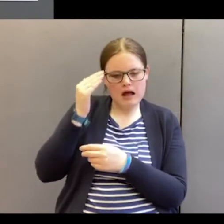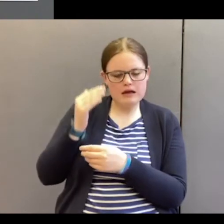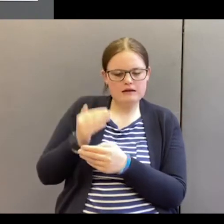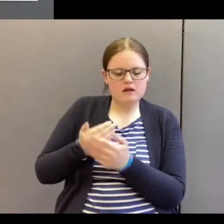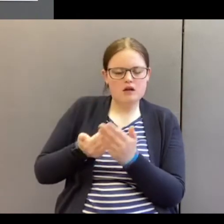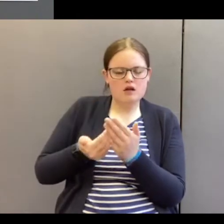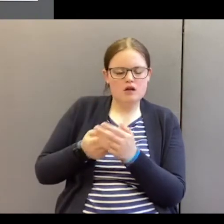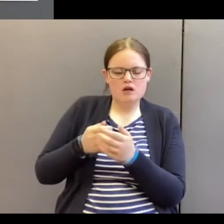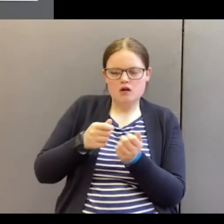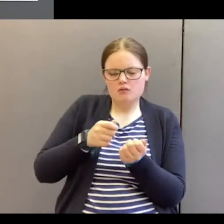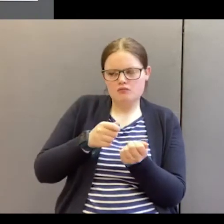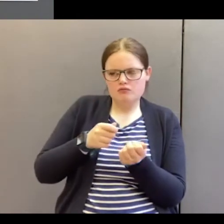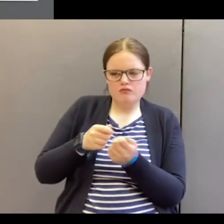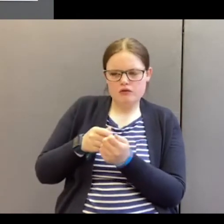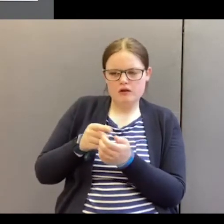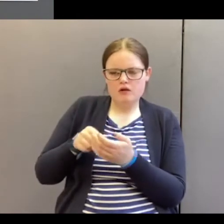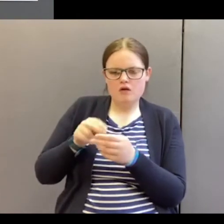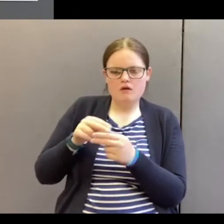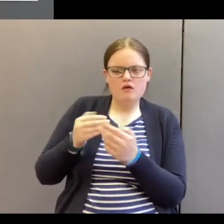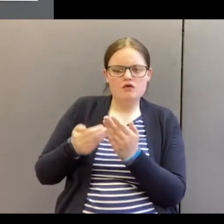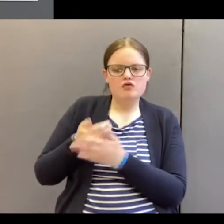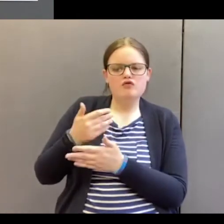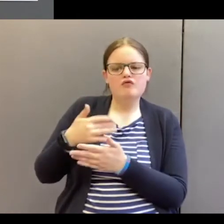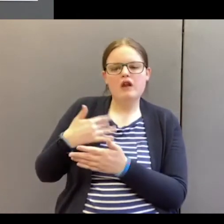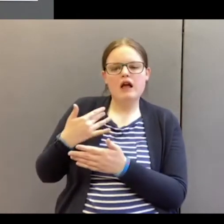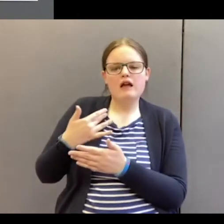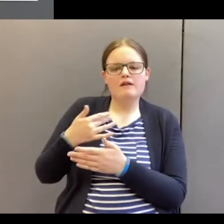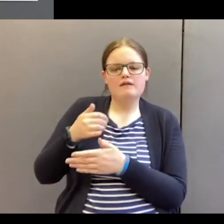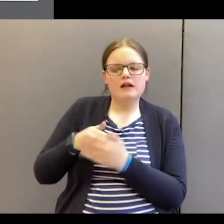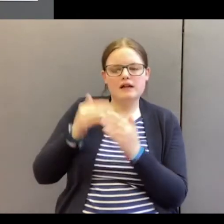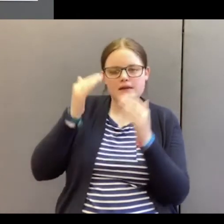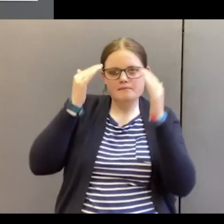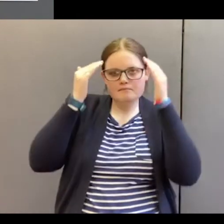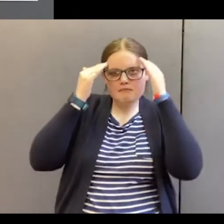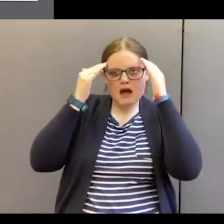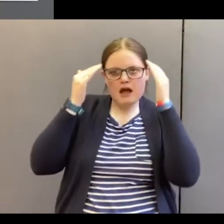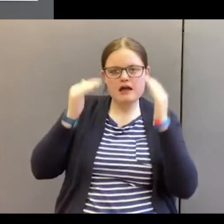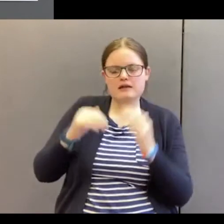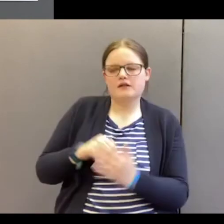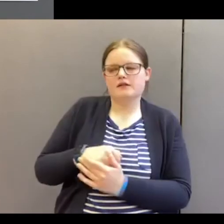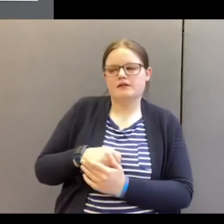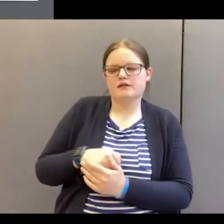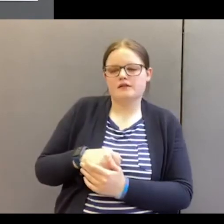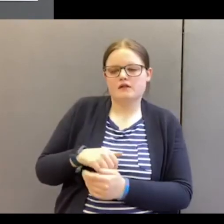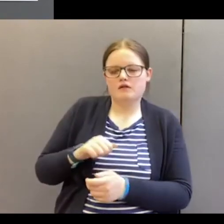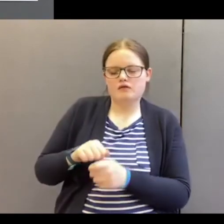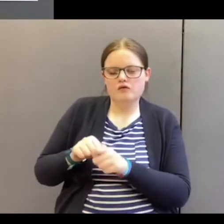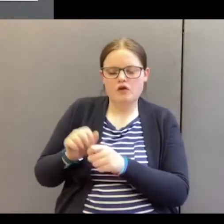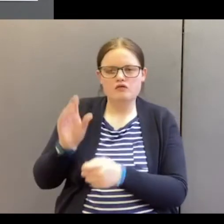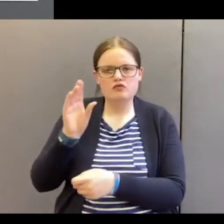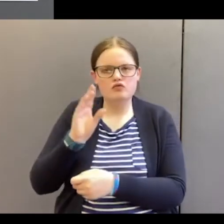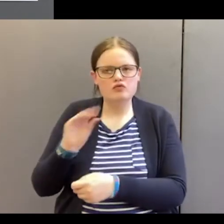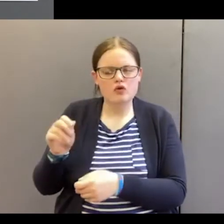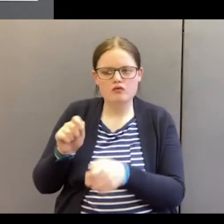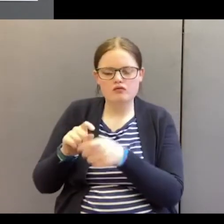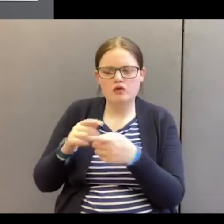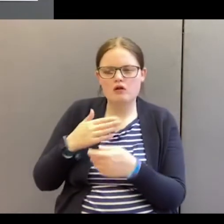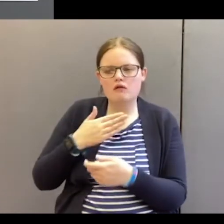bringing of new life to your mind, to your soul, to your heart.